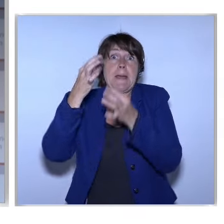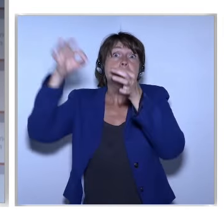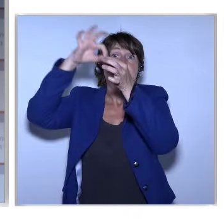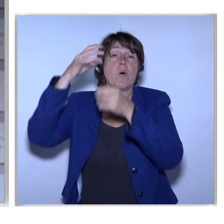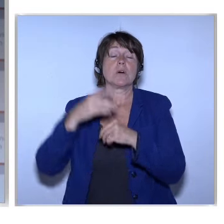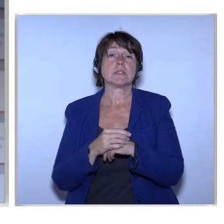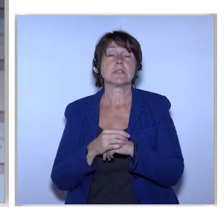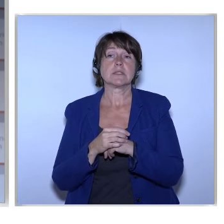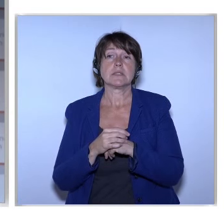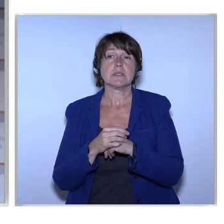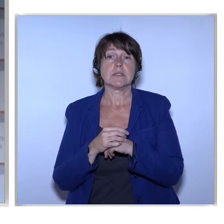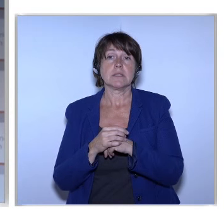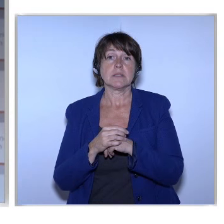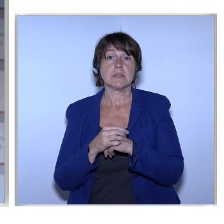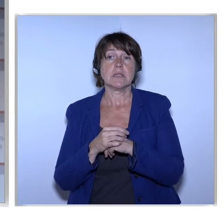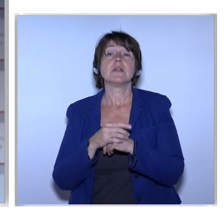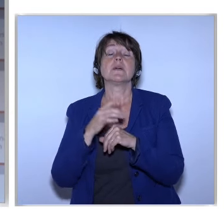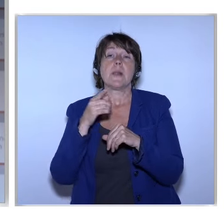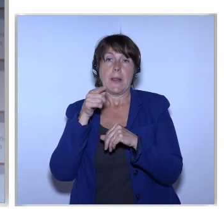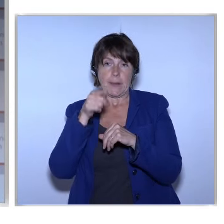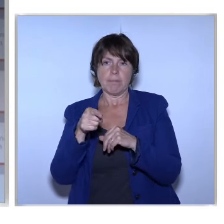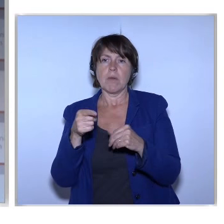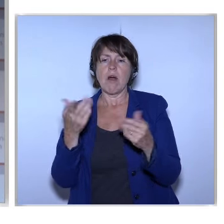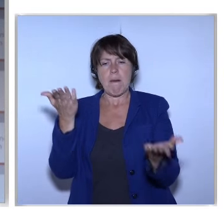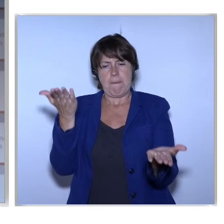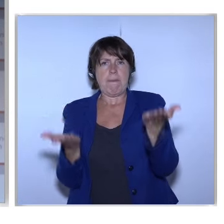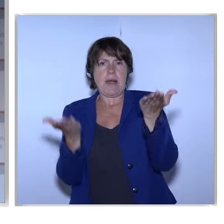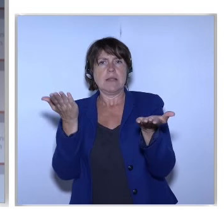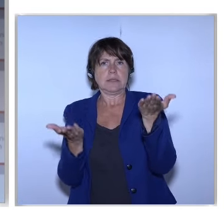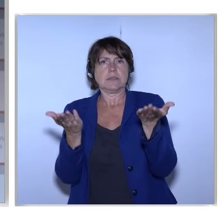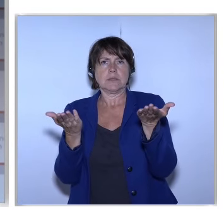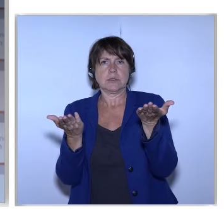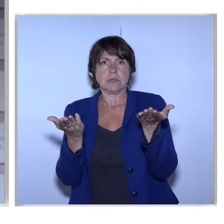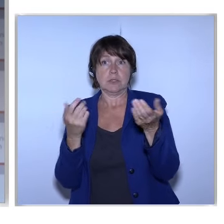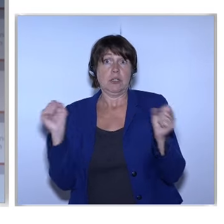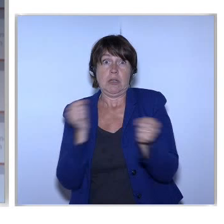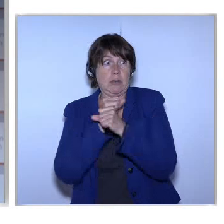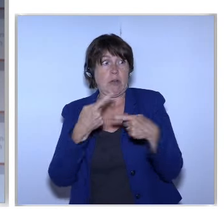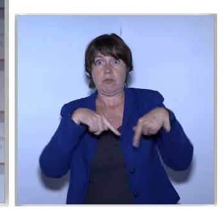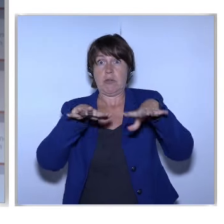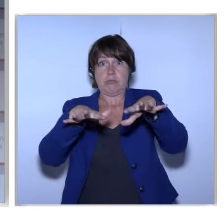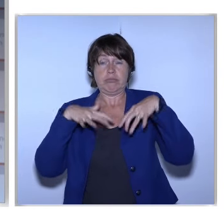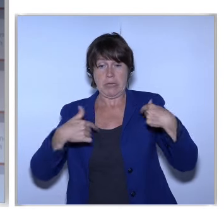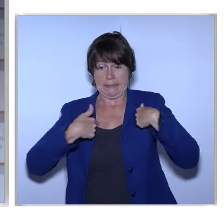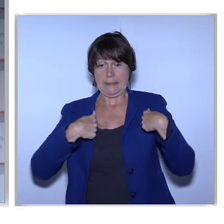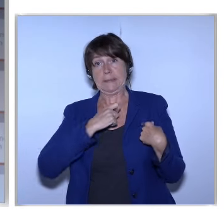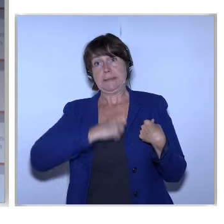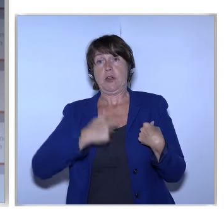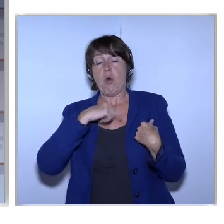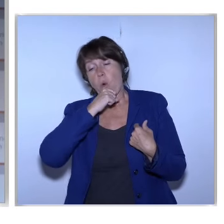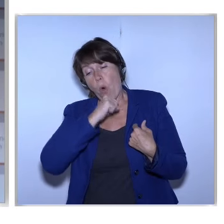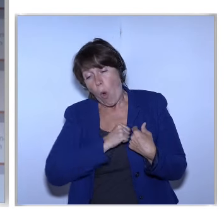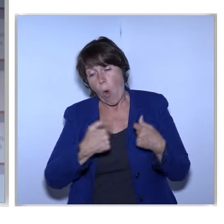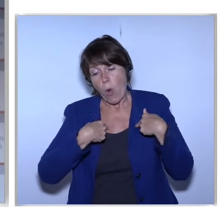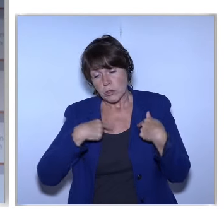Vivienne spoke to it Is to get the balance right You can't sit in a room like this With people as old as me On average And still make